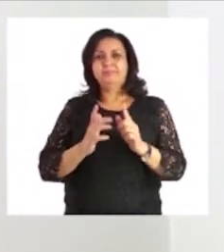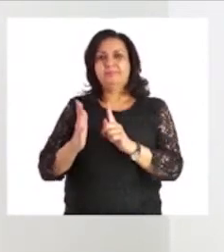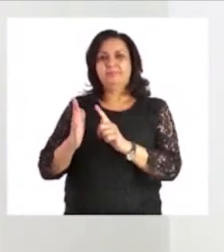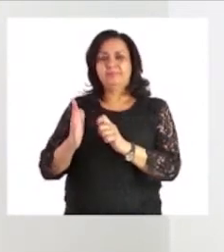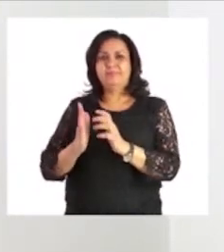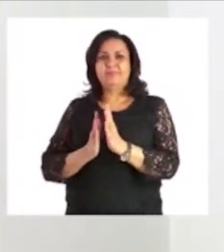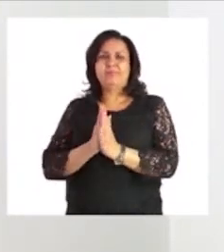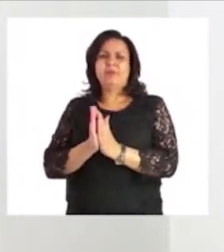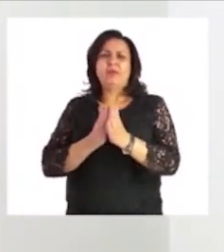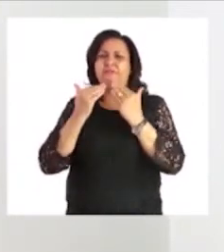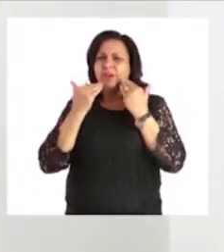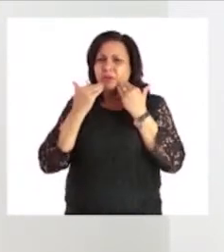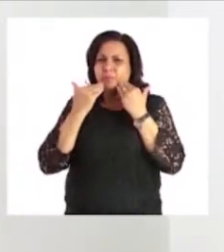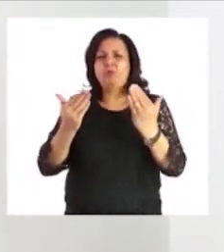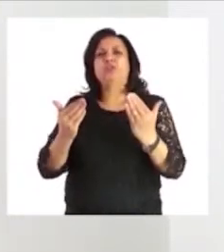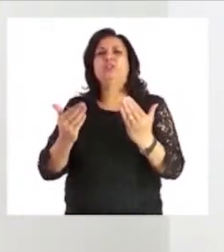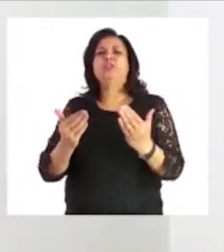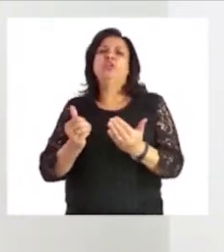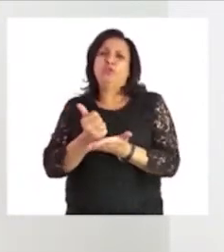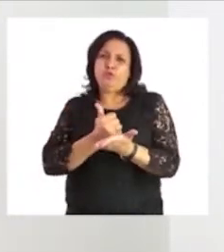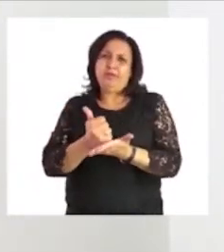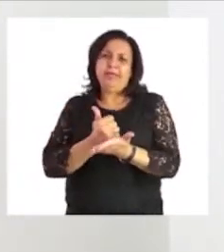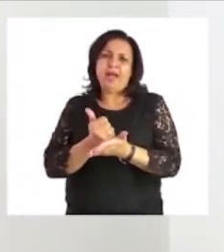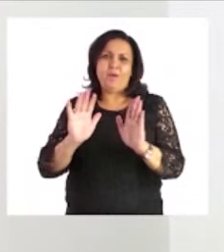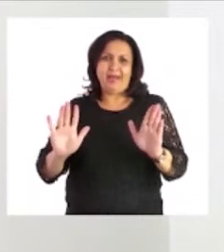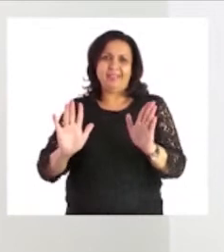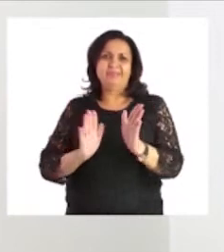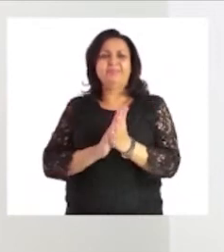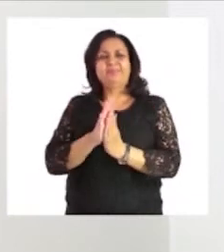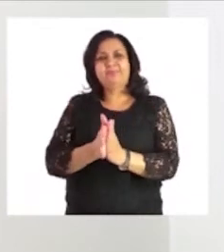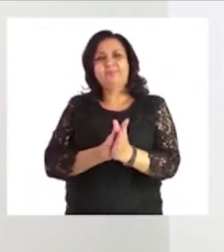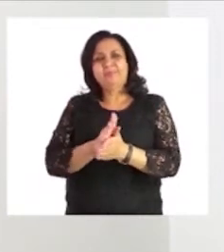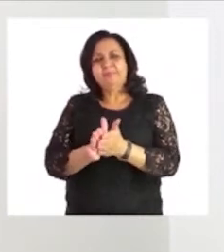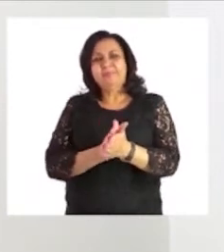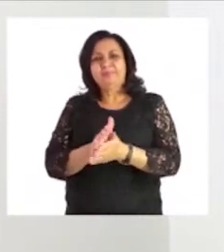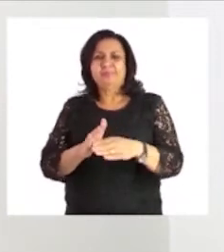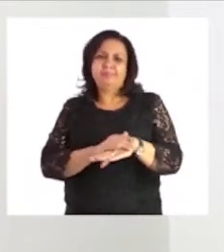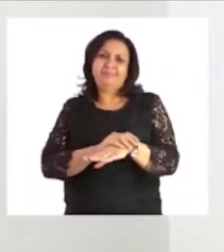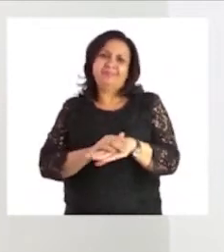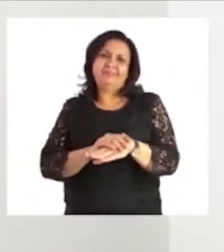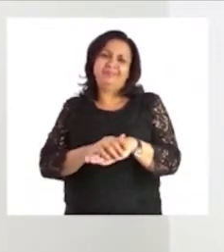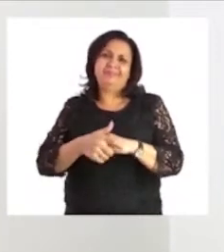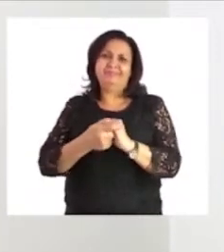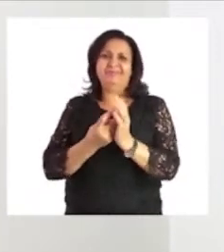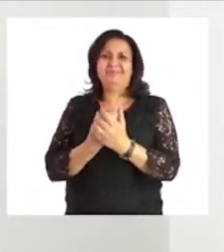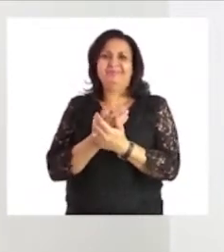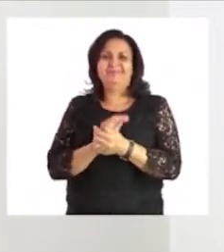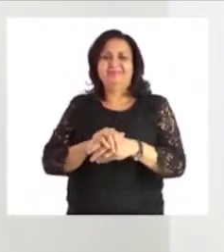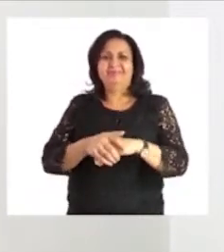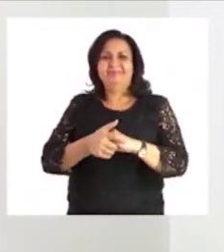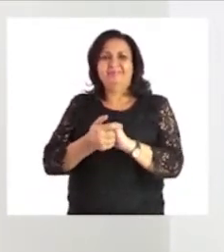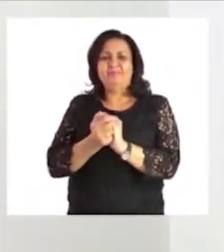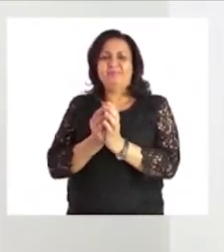Very important to do so, so that we can kill all our germs. Make